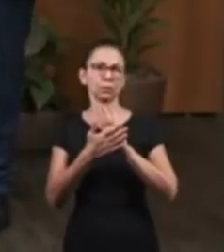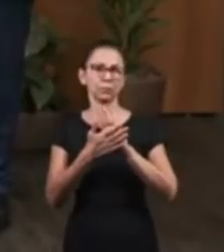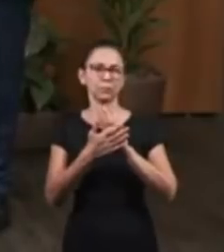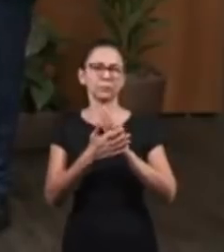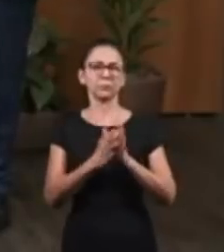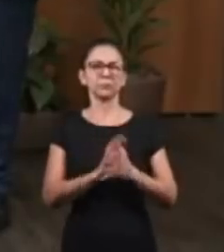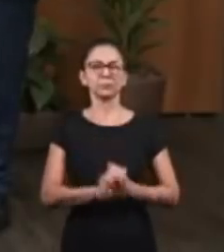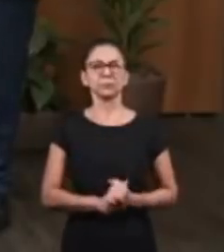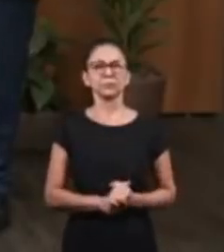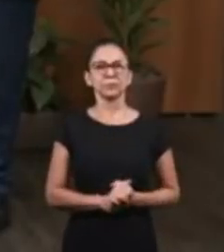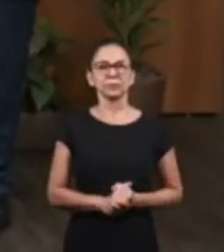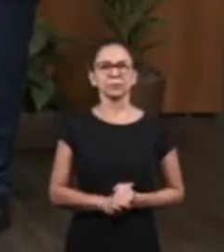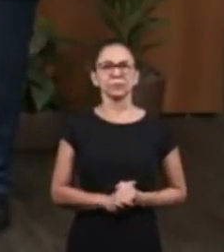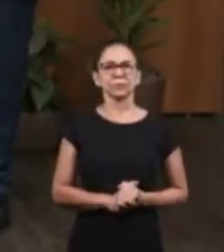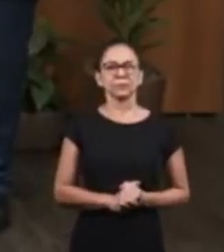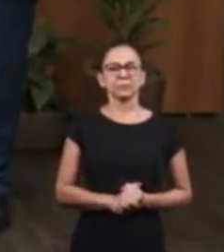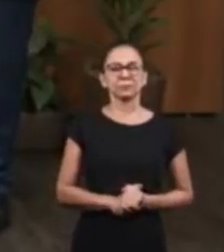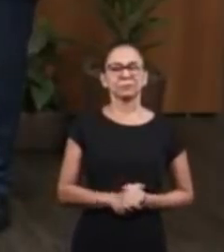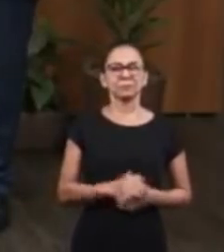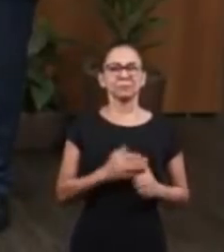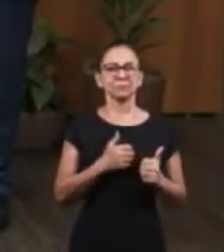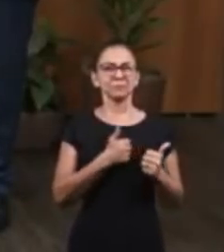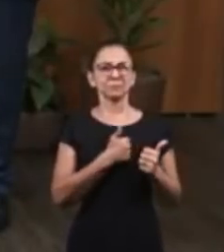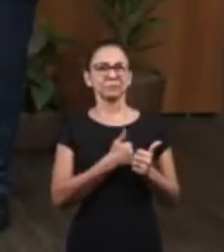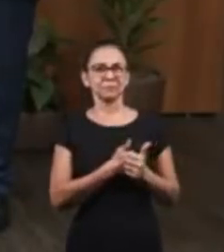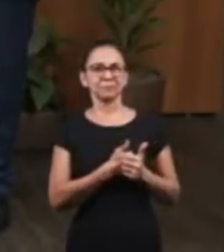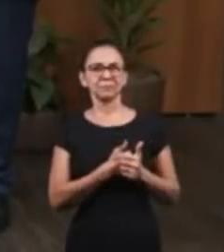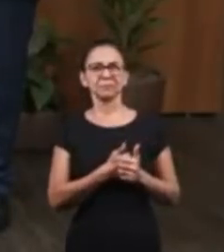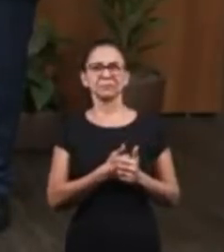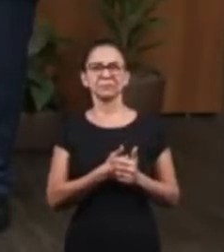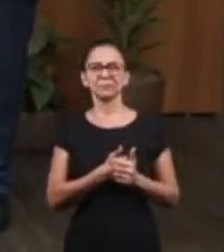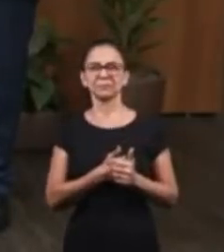accompanied by beautiful images.